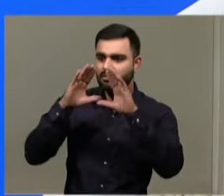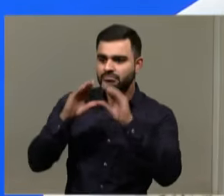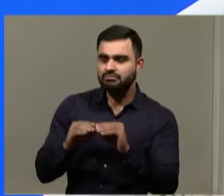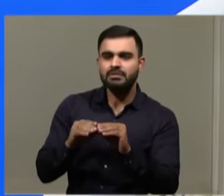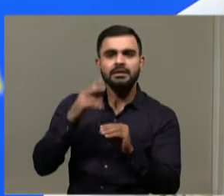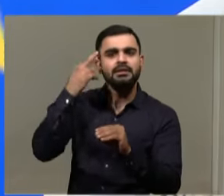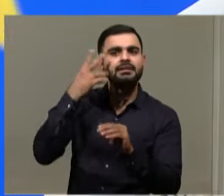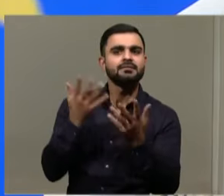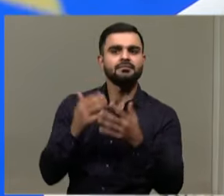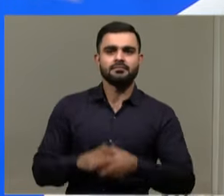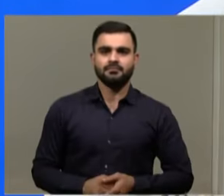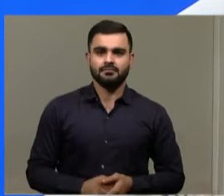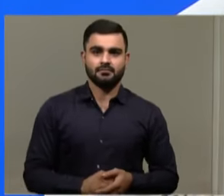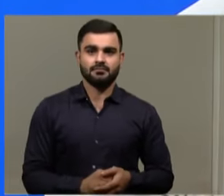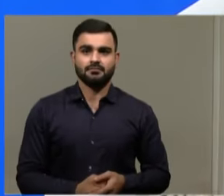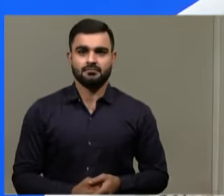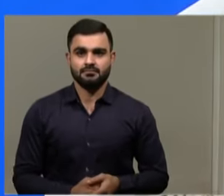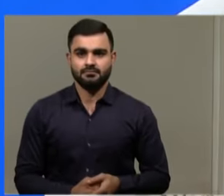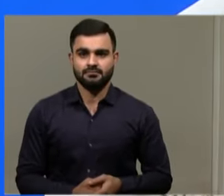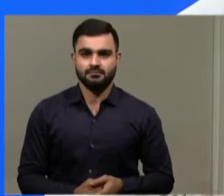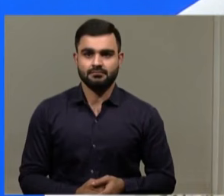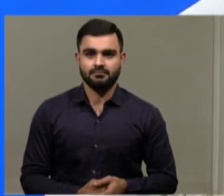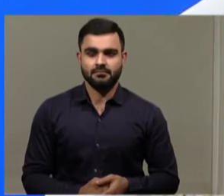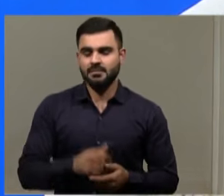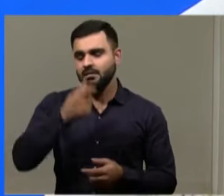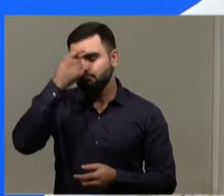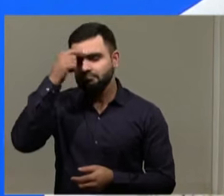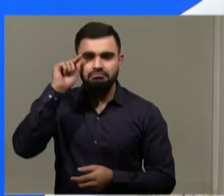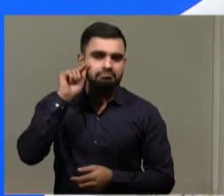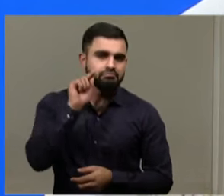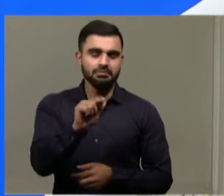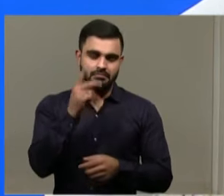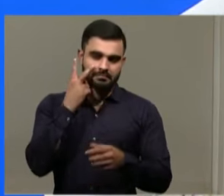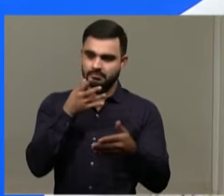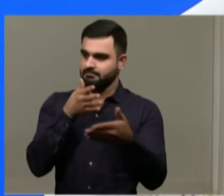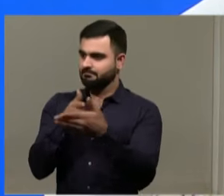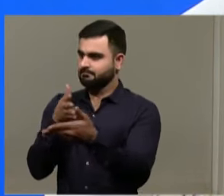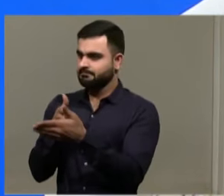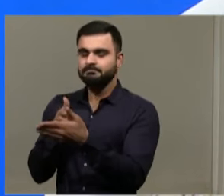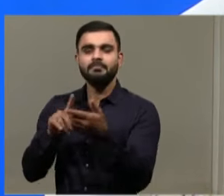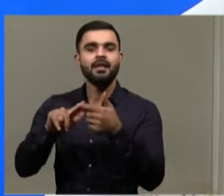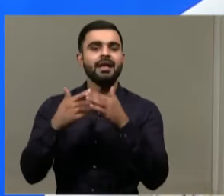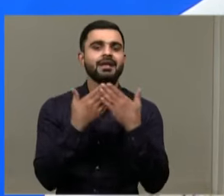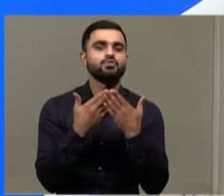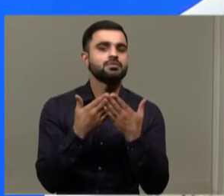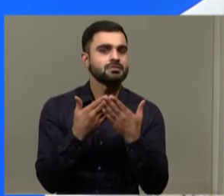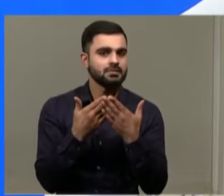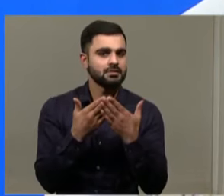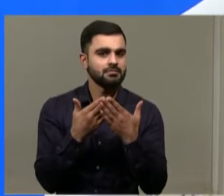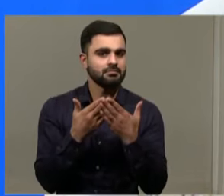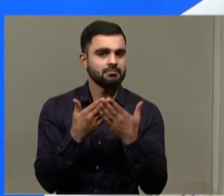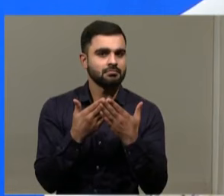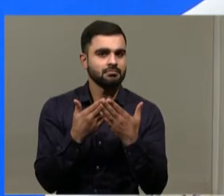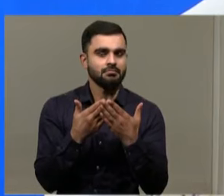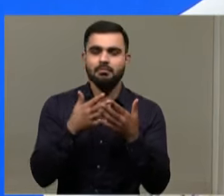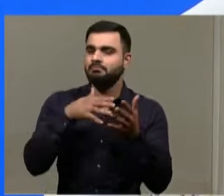Yeah, the main issue that we are facing in education is mainly